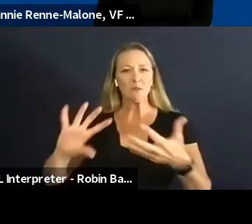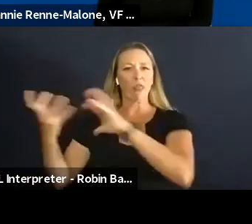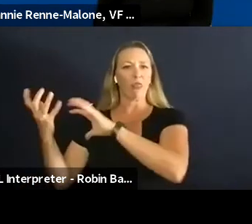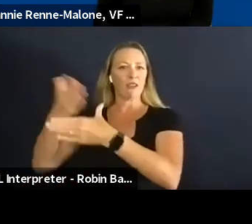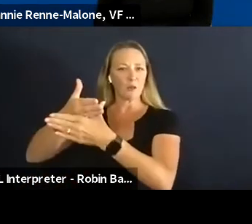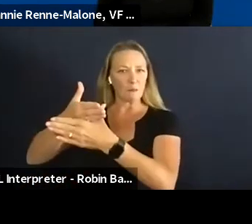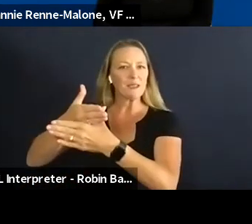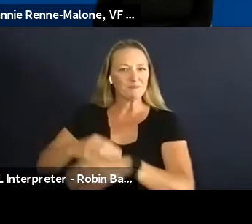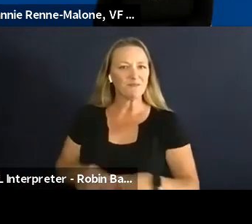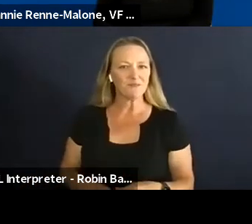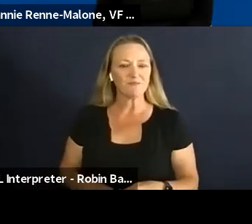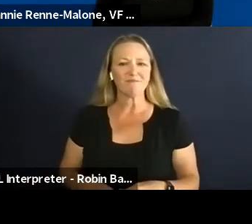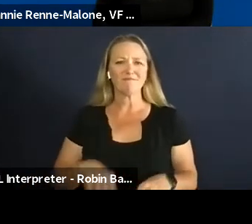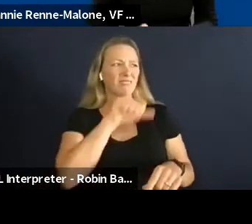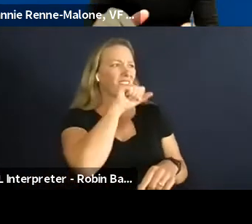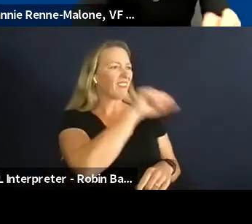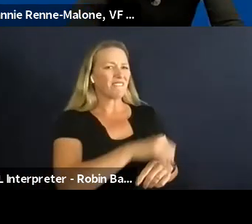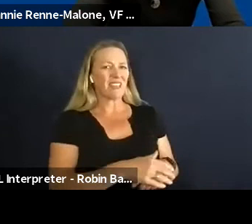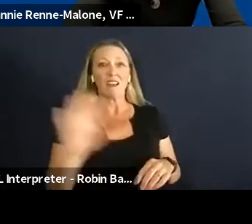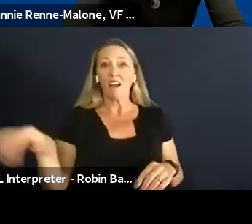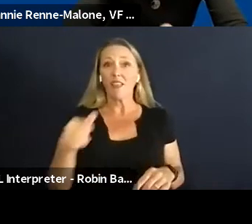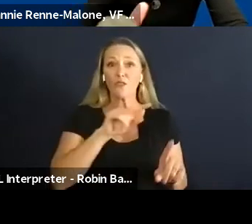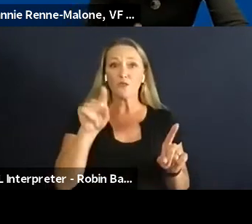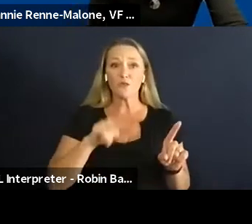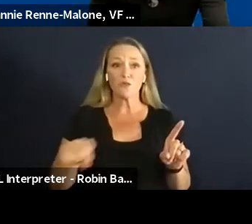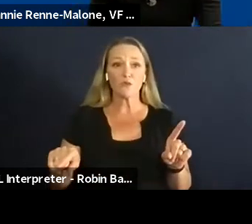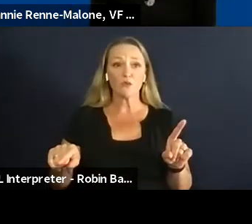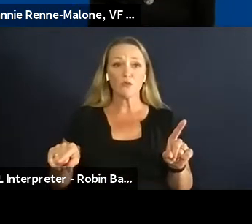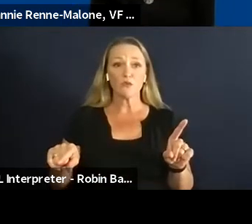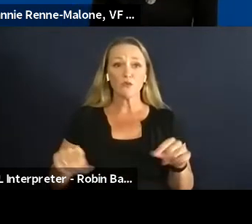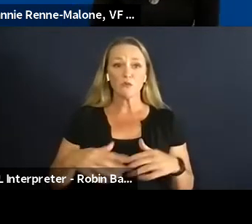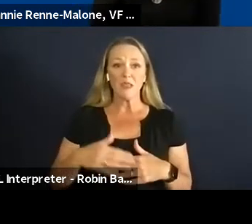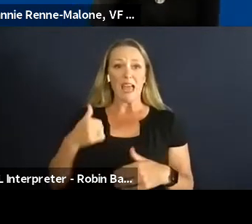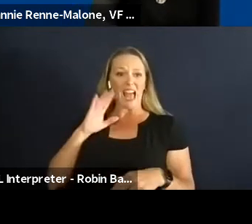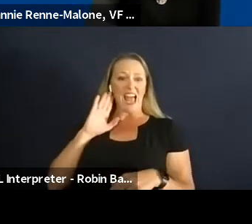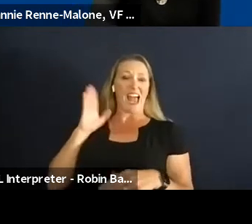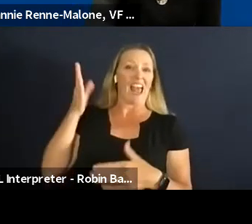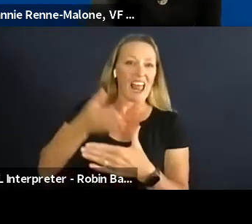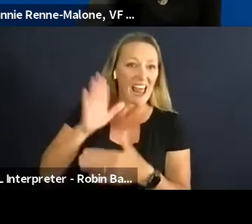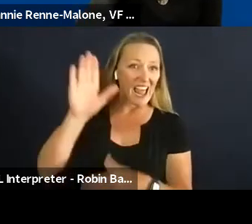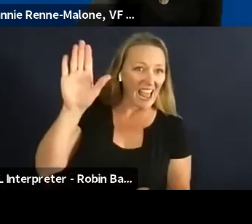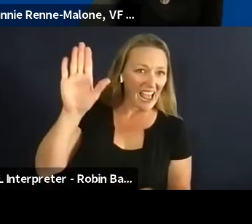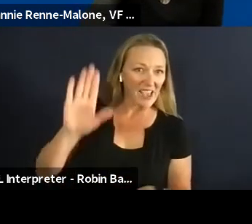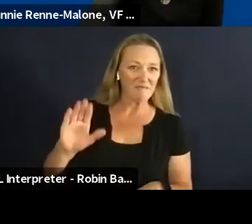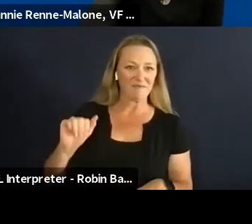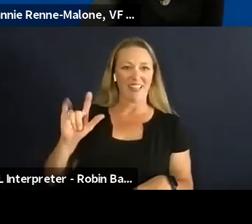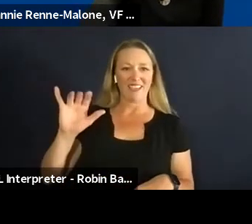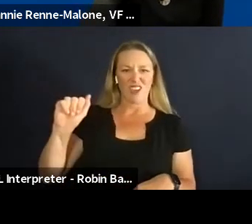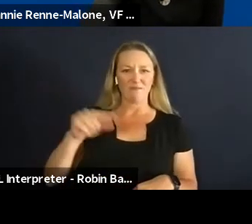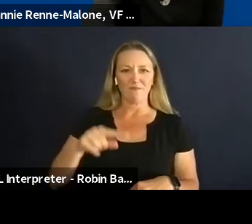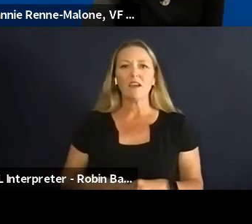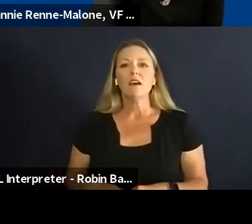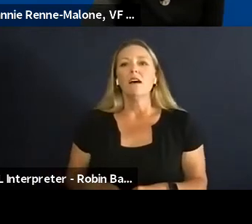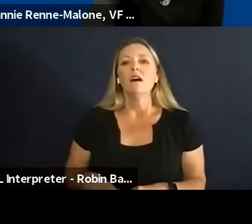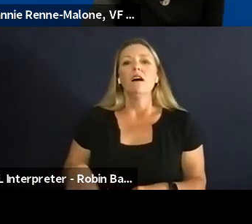Love that. Anyone else? Yeah I'll jump in. I just I think that